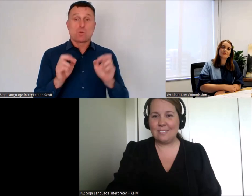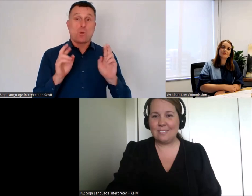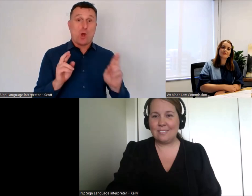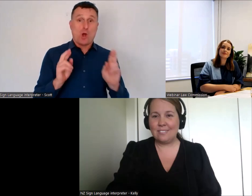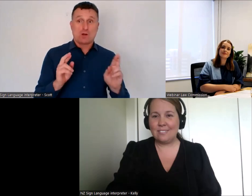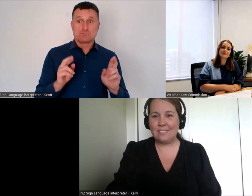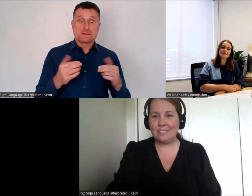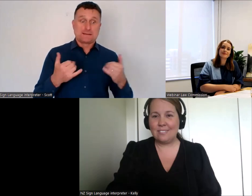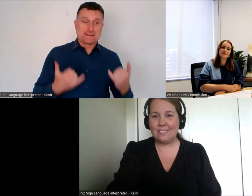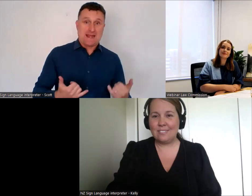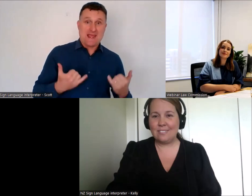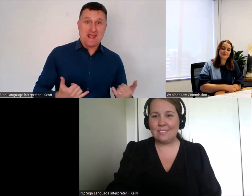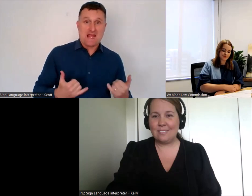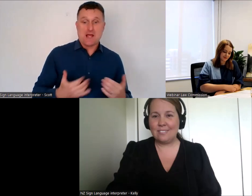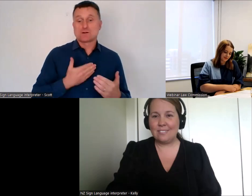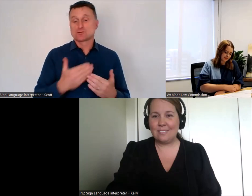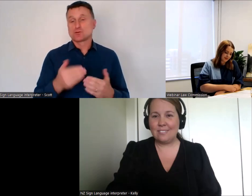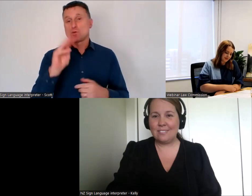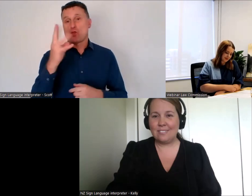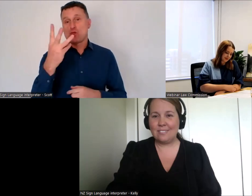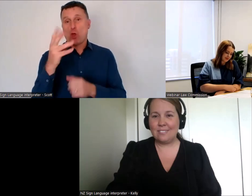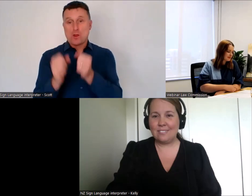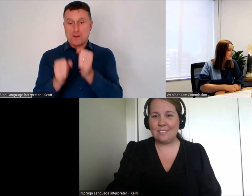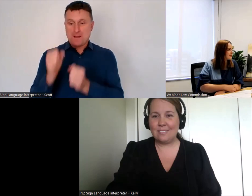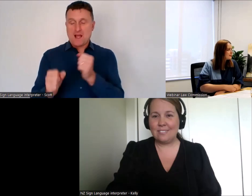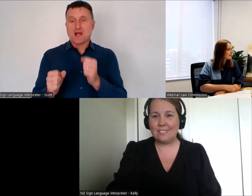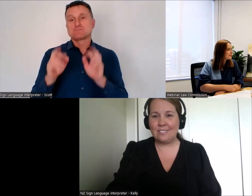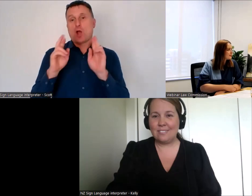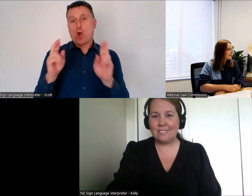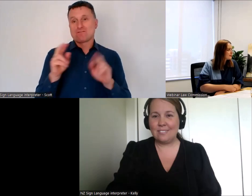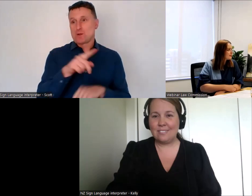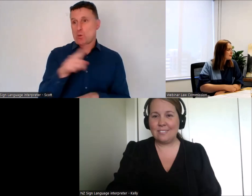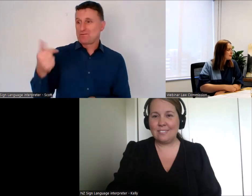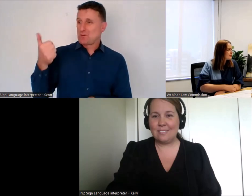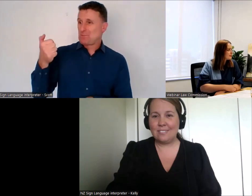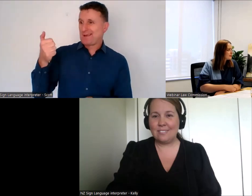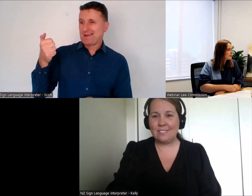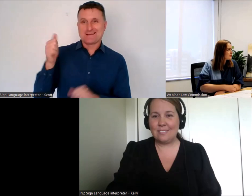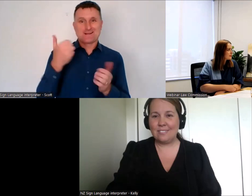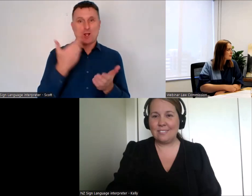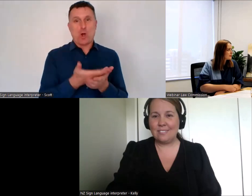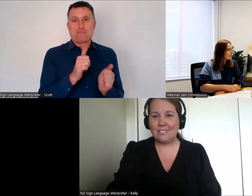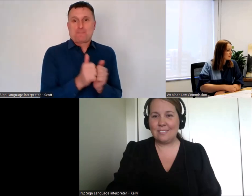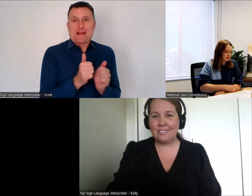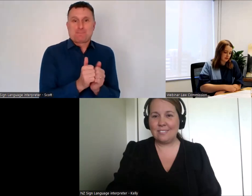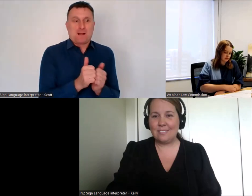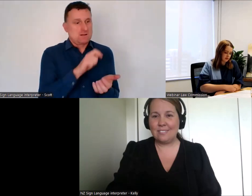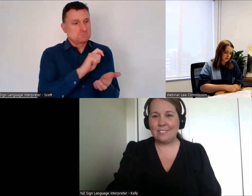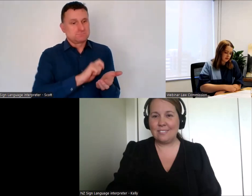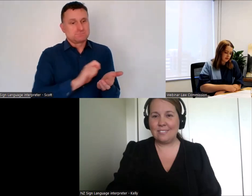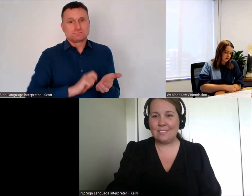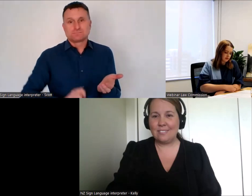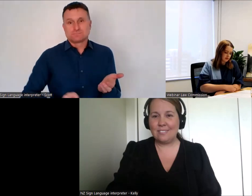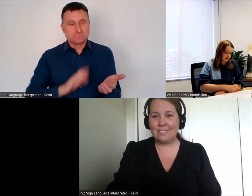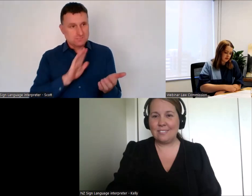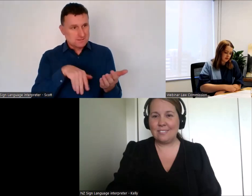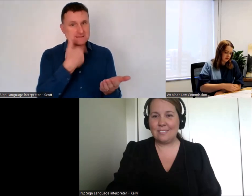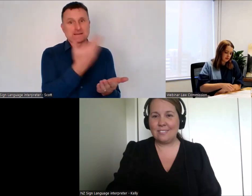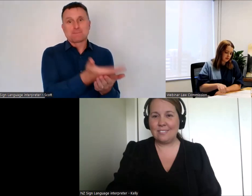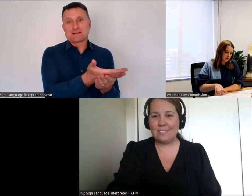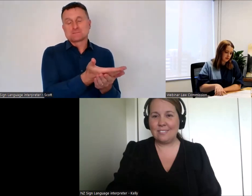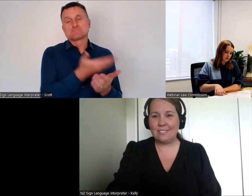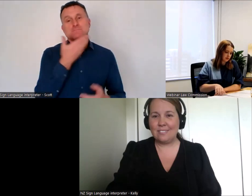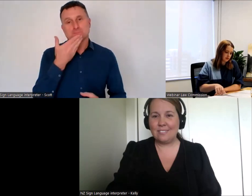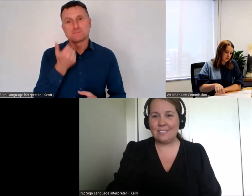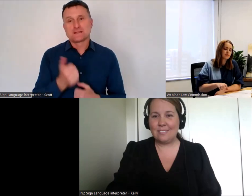then you get a chance to put pen to paper, as it were, and send us a submission. And as Megan mentioned,